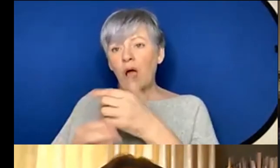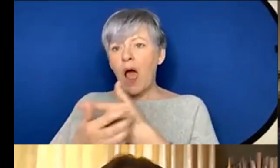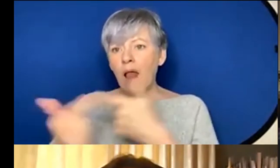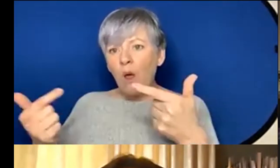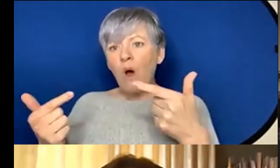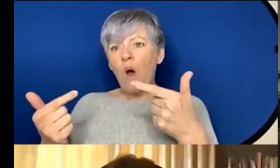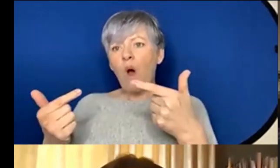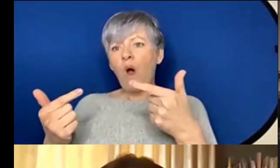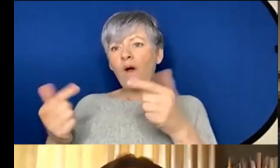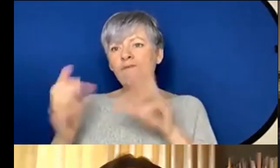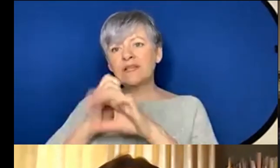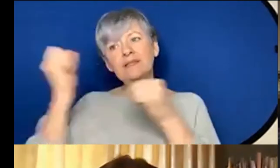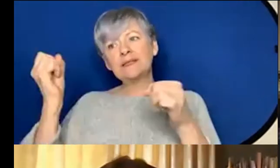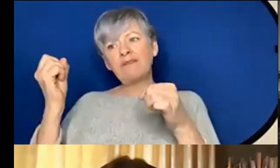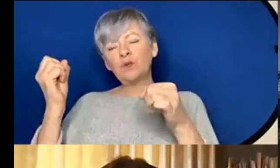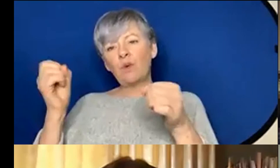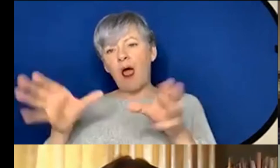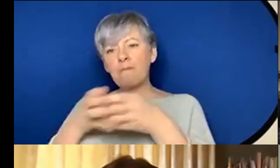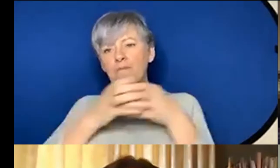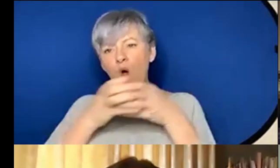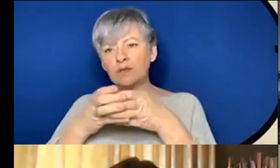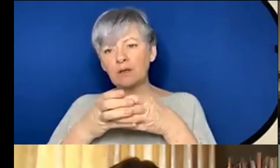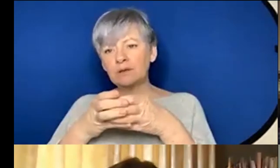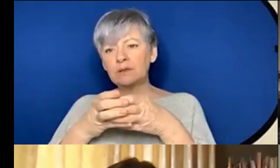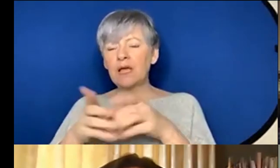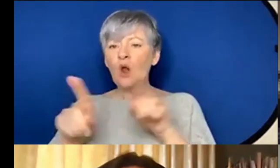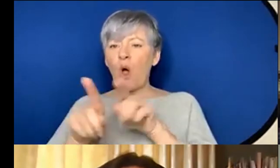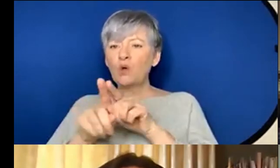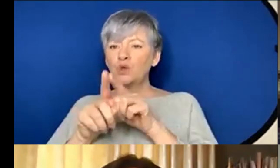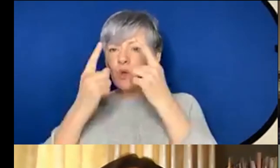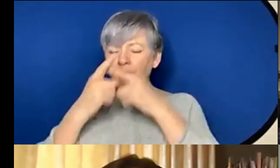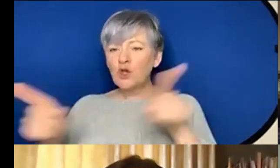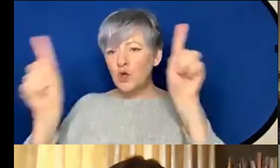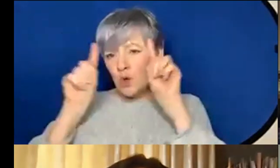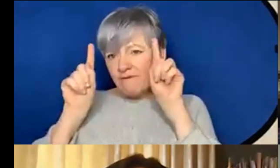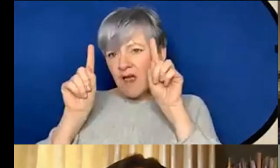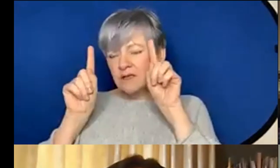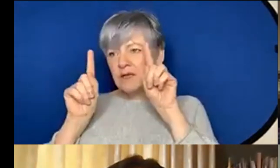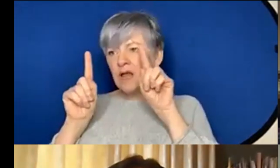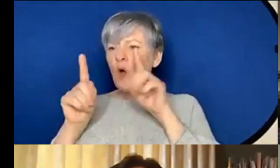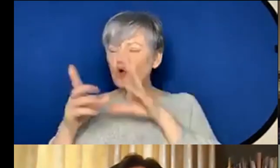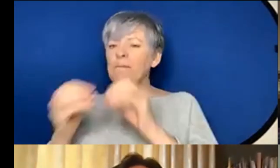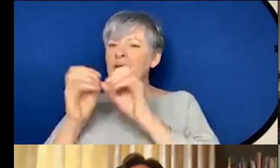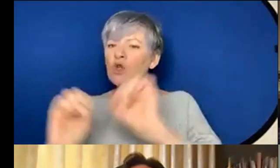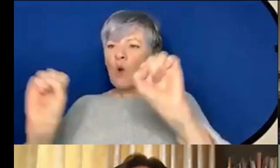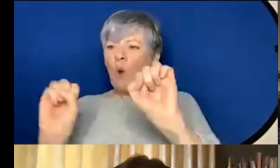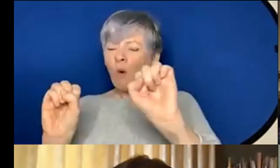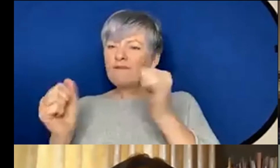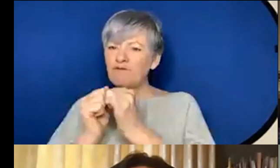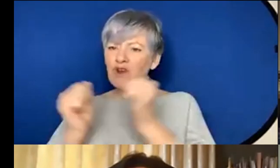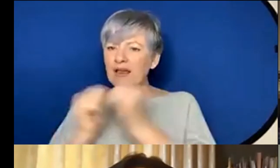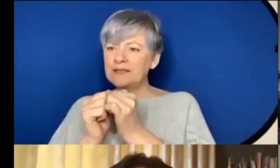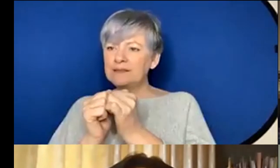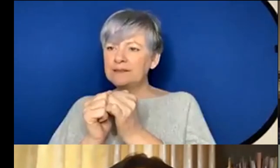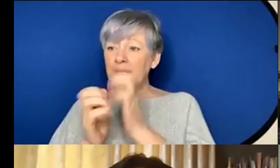conservatoire model and I suppose the university model expects you to be able to make your own friends and have them play your music and I